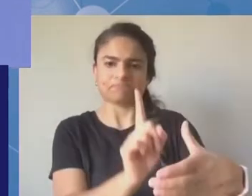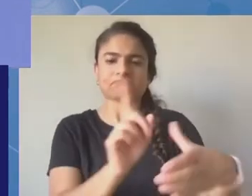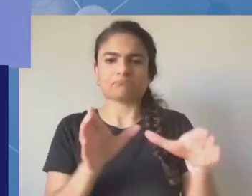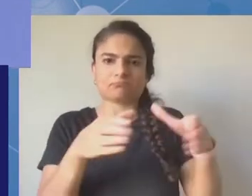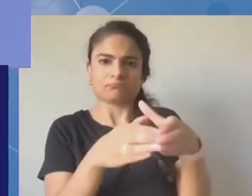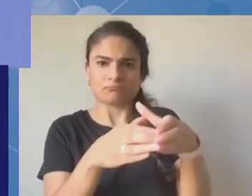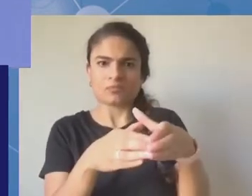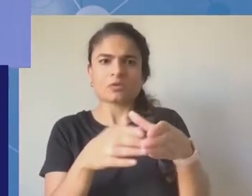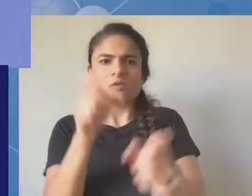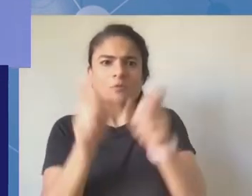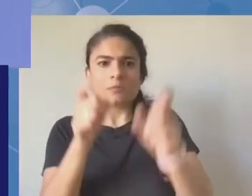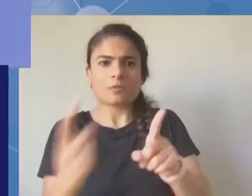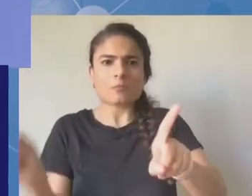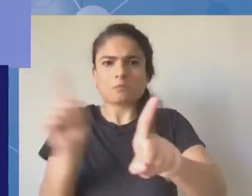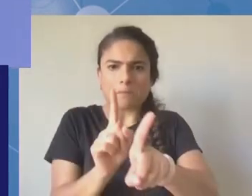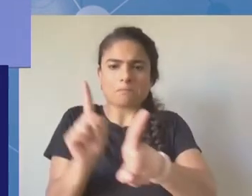the Ghana Hub.